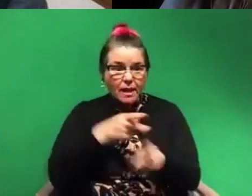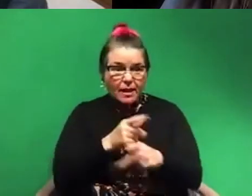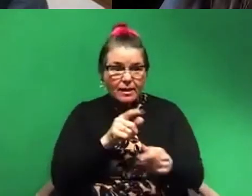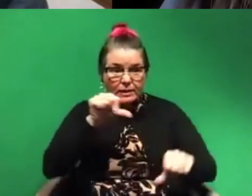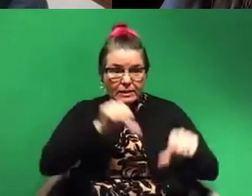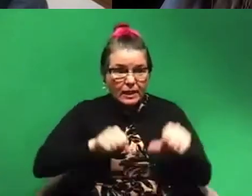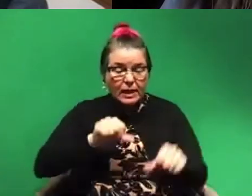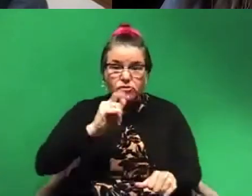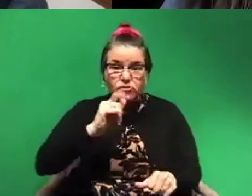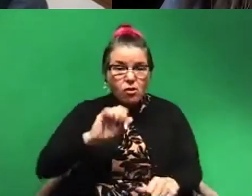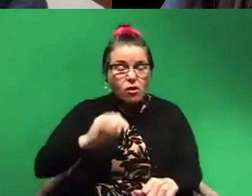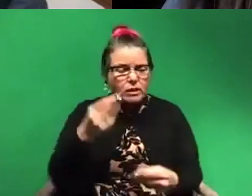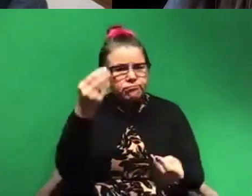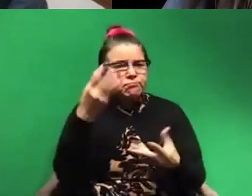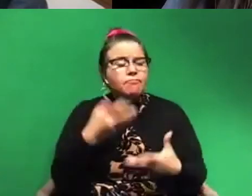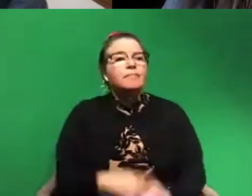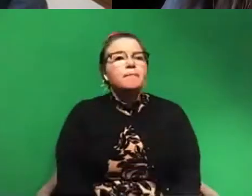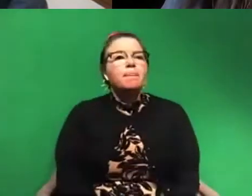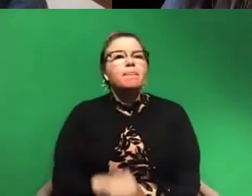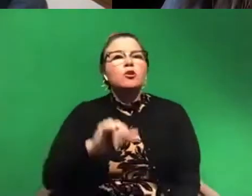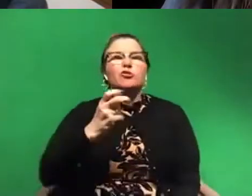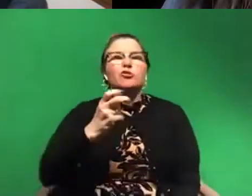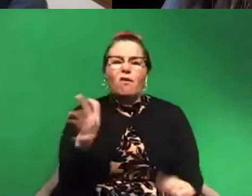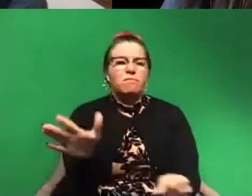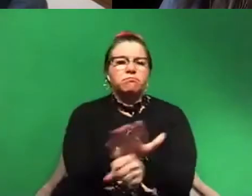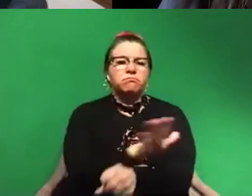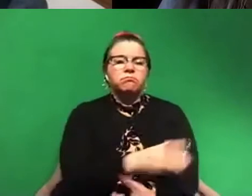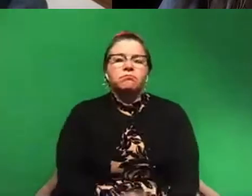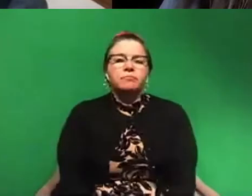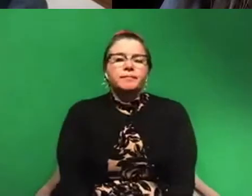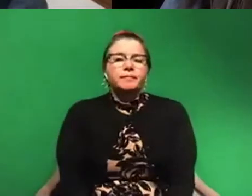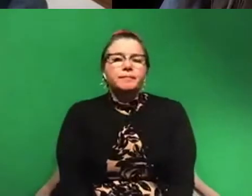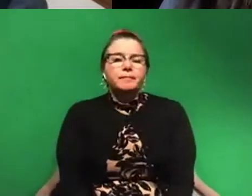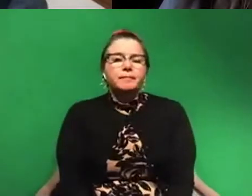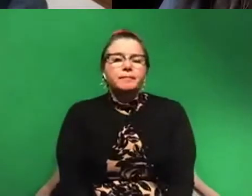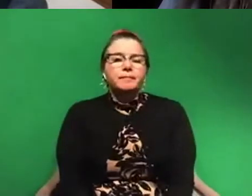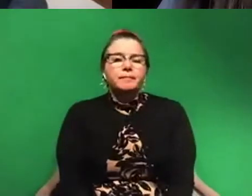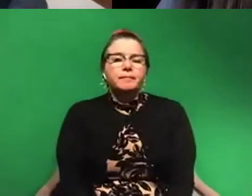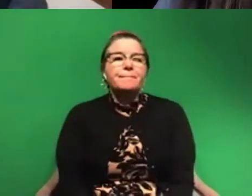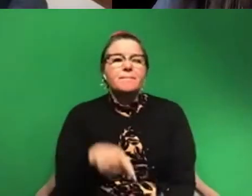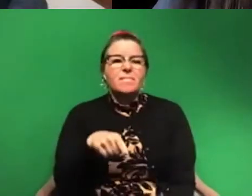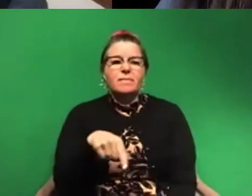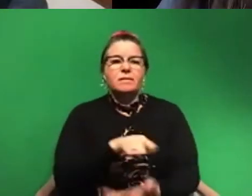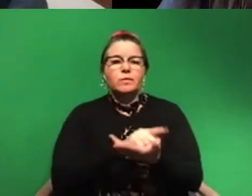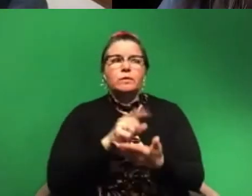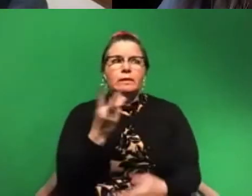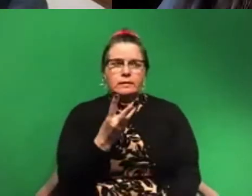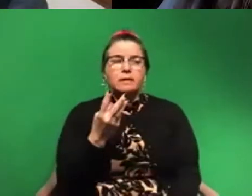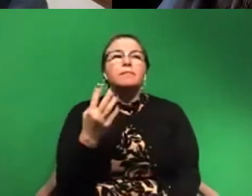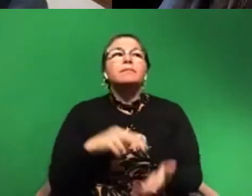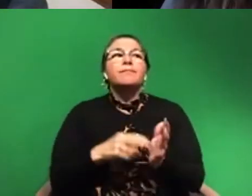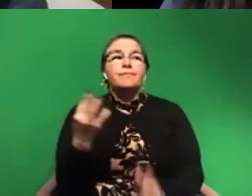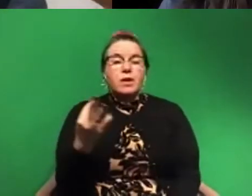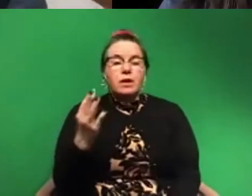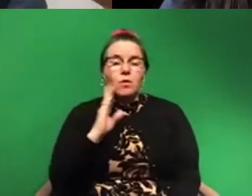know. June is pretty much already scheduled. Later this week, today's Wednesday, on Friday, we're going to be hearing from Stacey